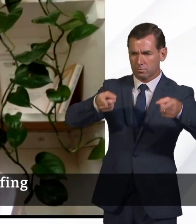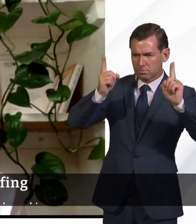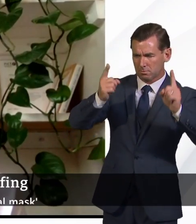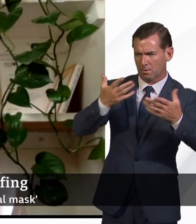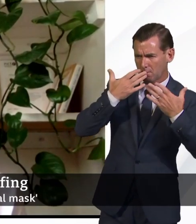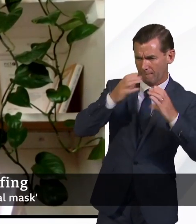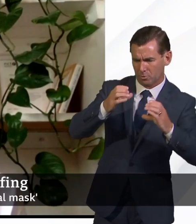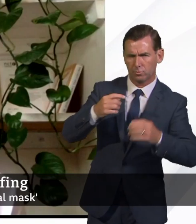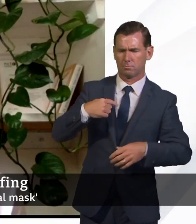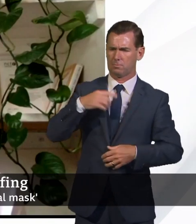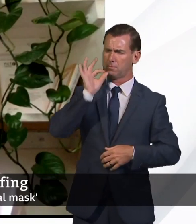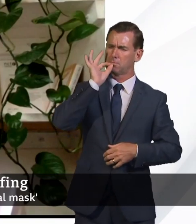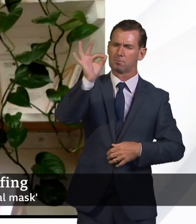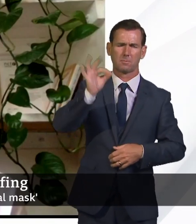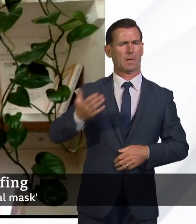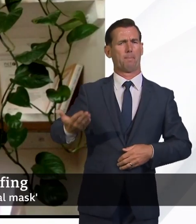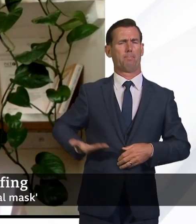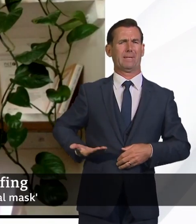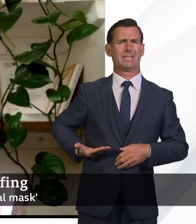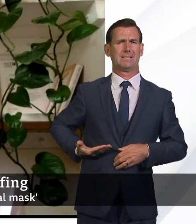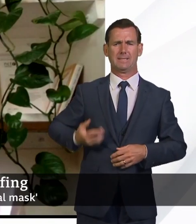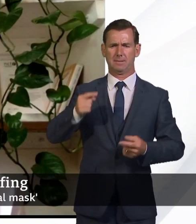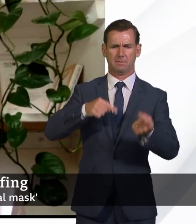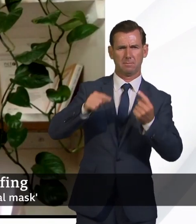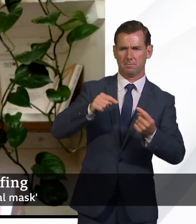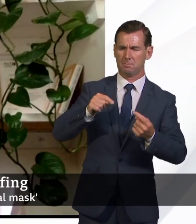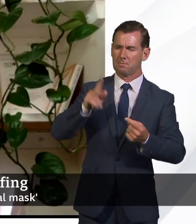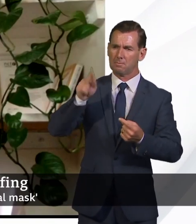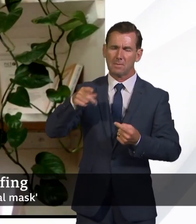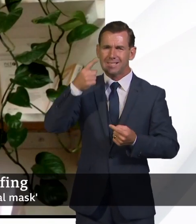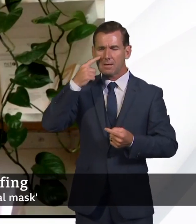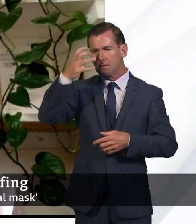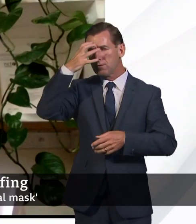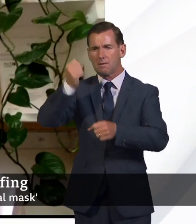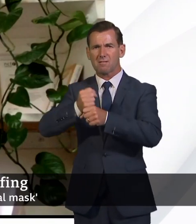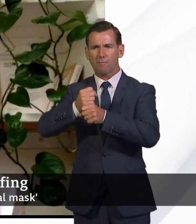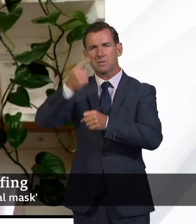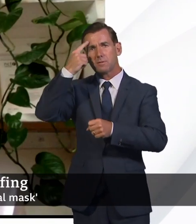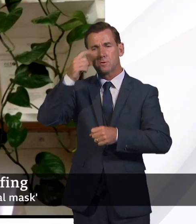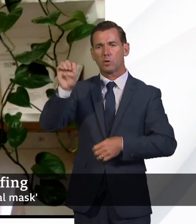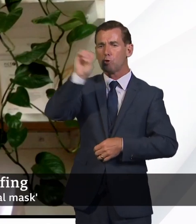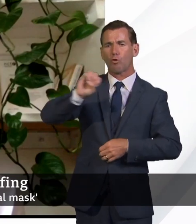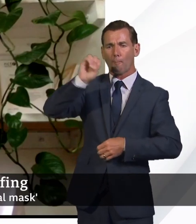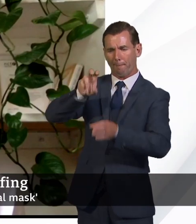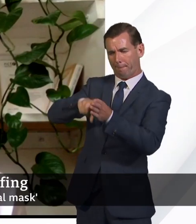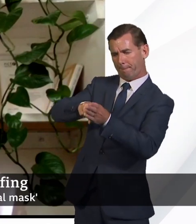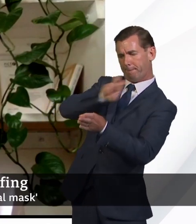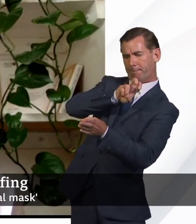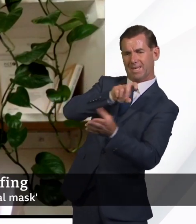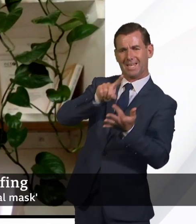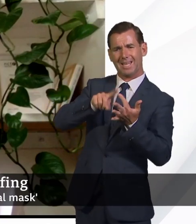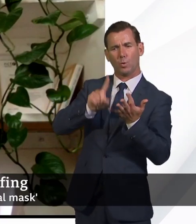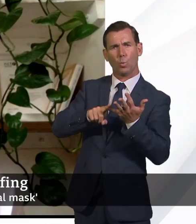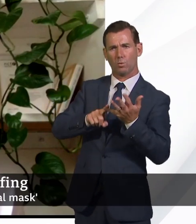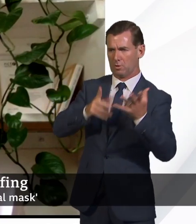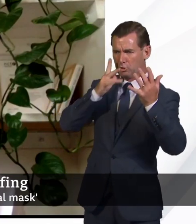are dealing with the impact of COVID-19. We learned today that the government no longer plans full checks on goods coming from the EU in January. Isn't